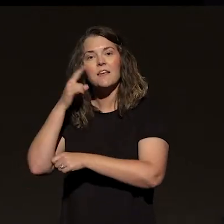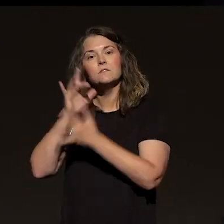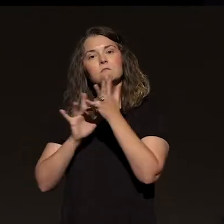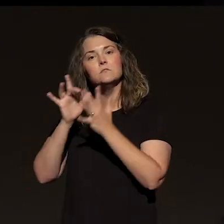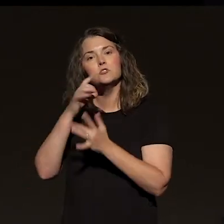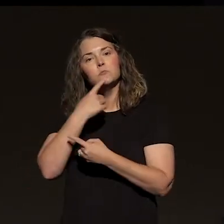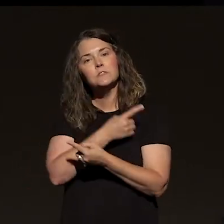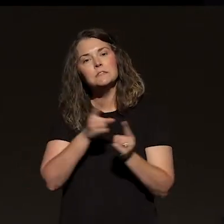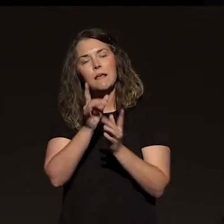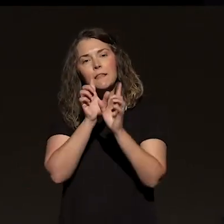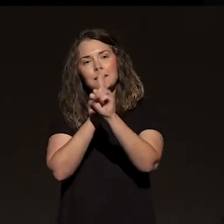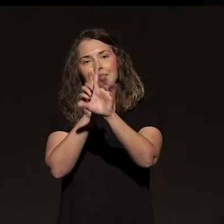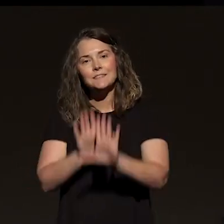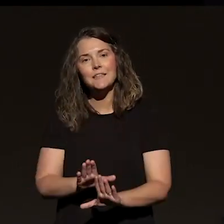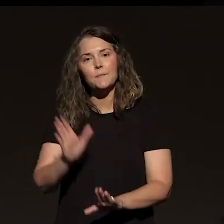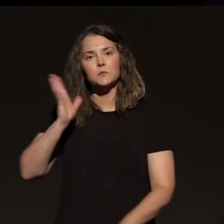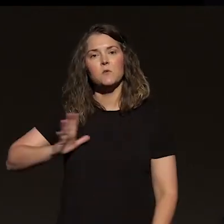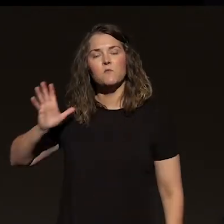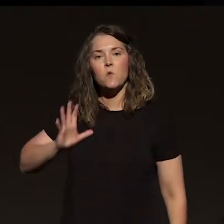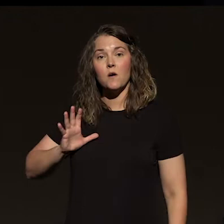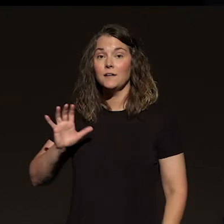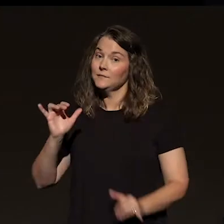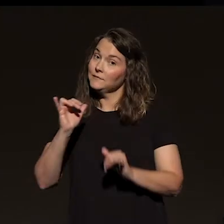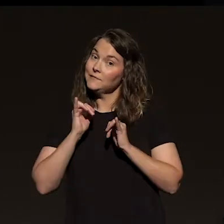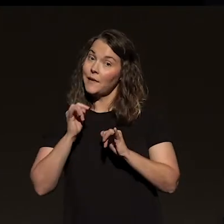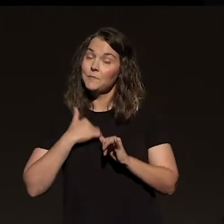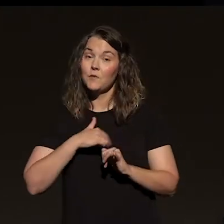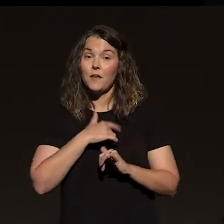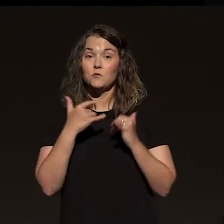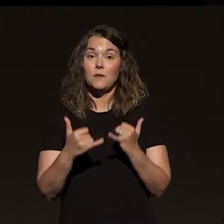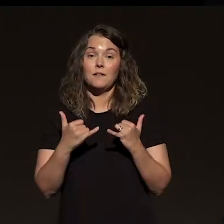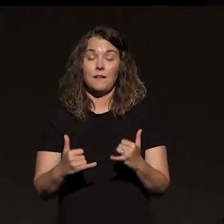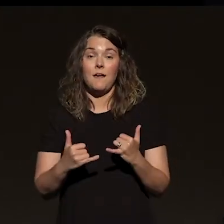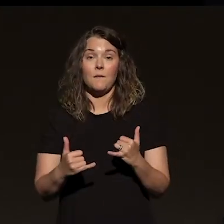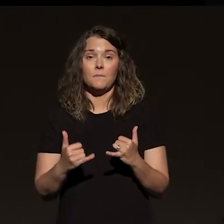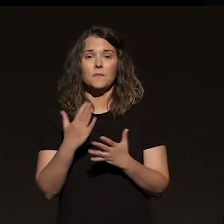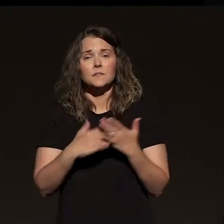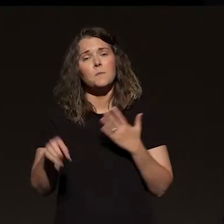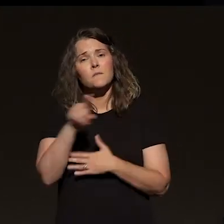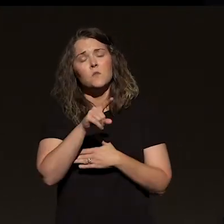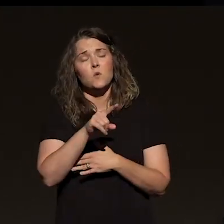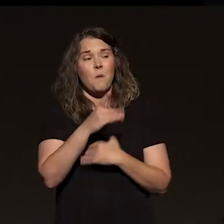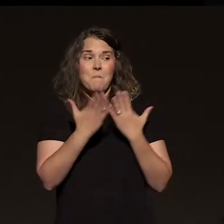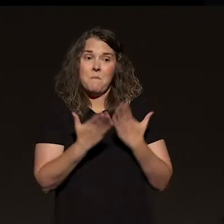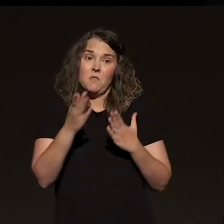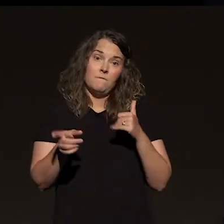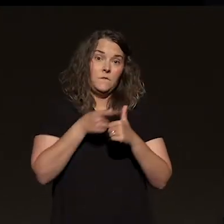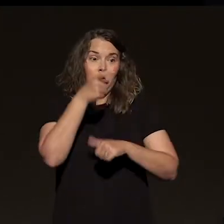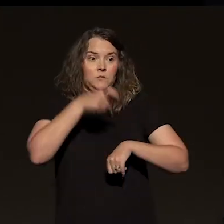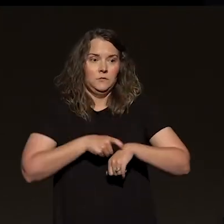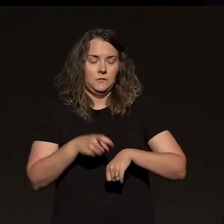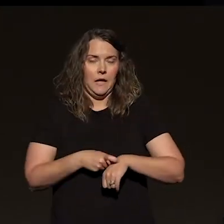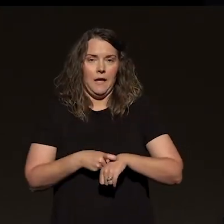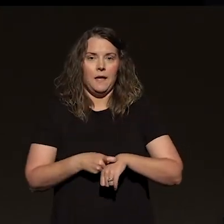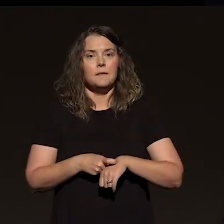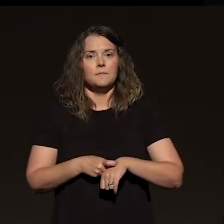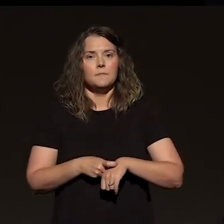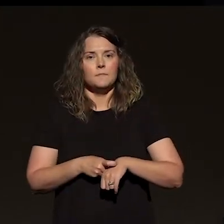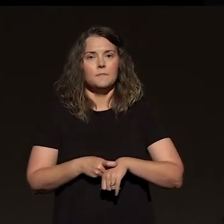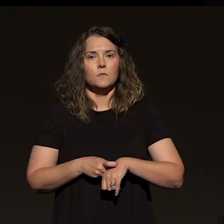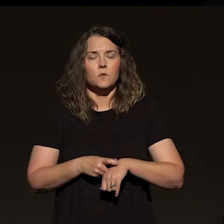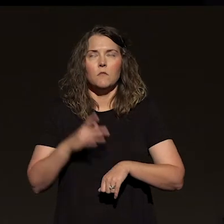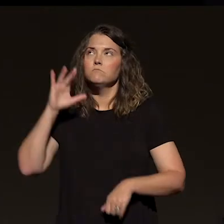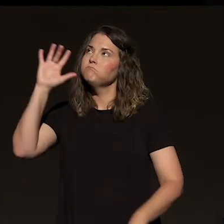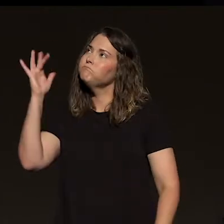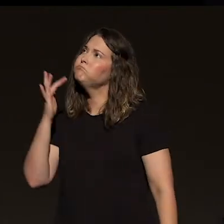saying to the disciples in his day and saying to you and me right now. That some of you right now, listen, maybe for the first time you're hearing Jesus say